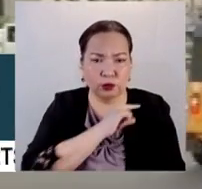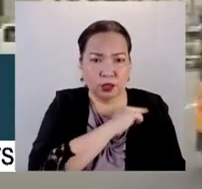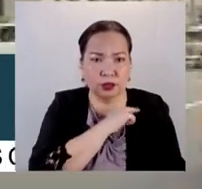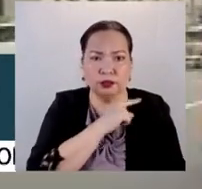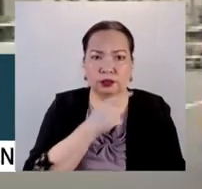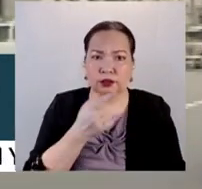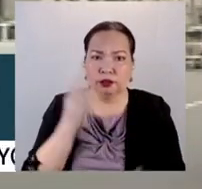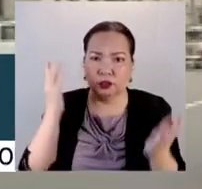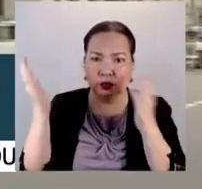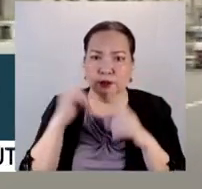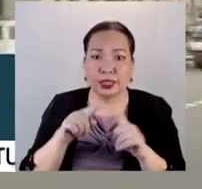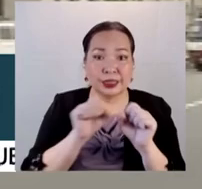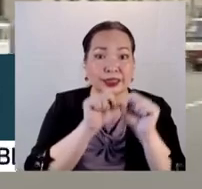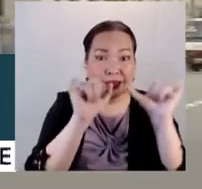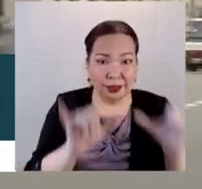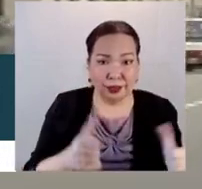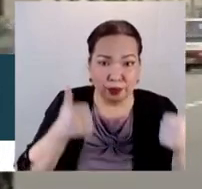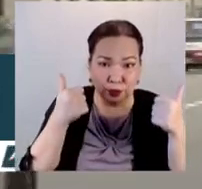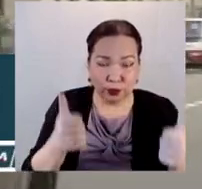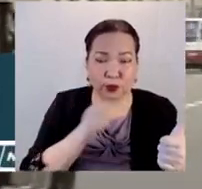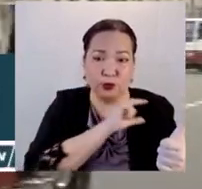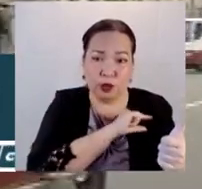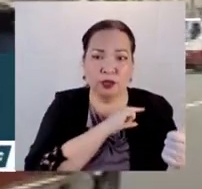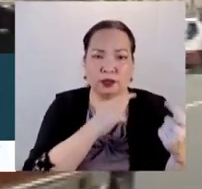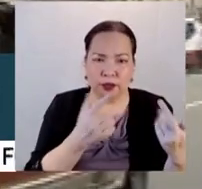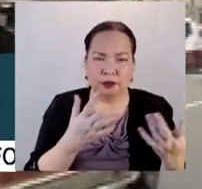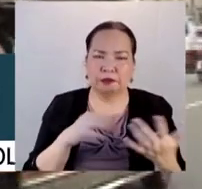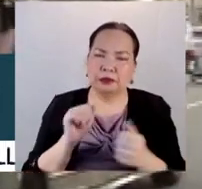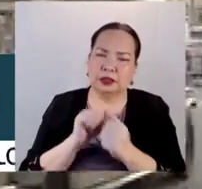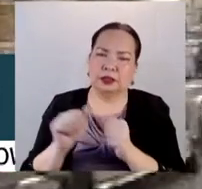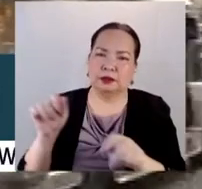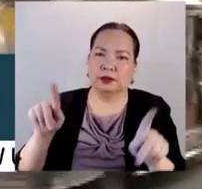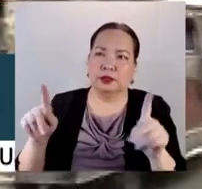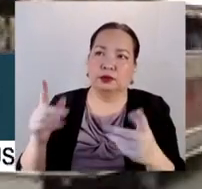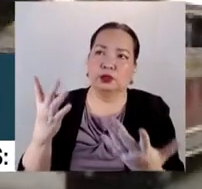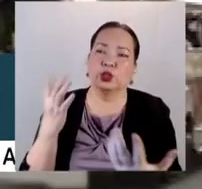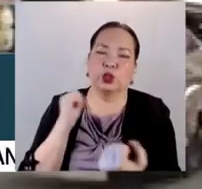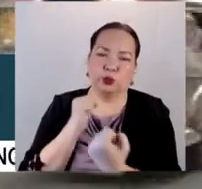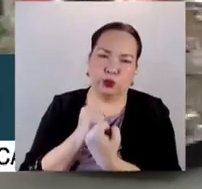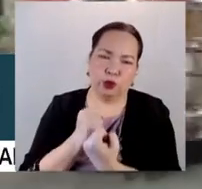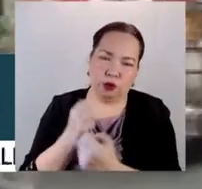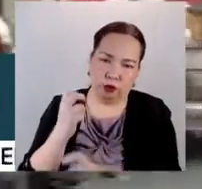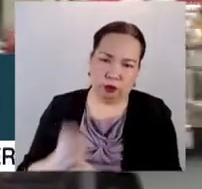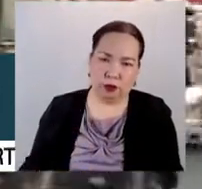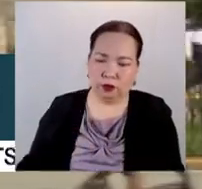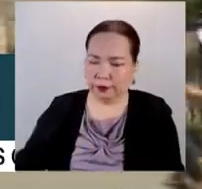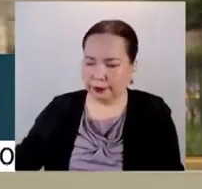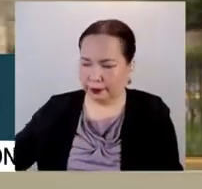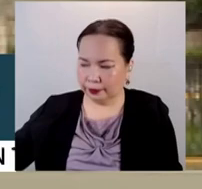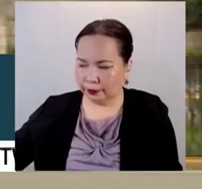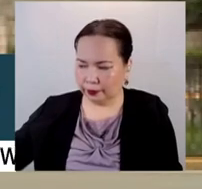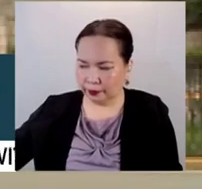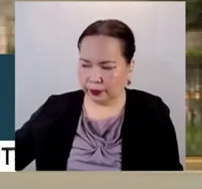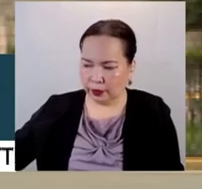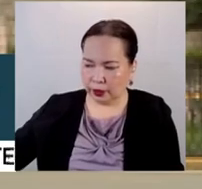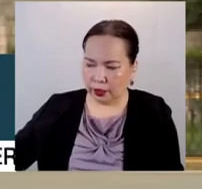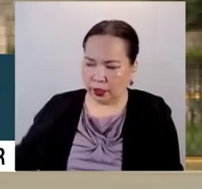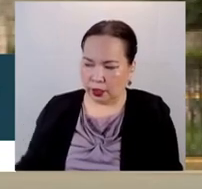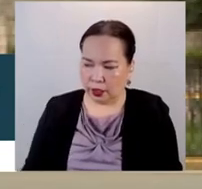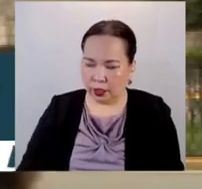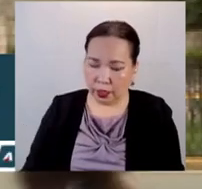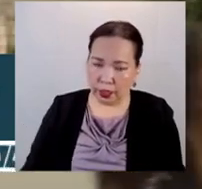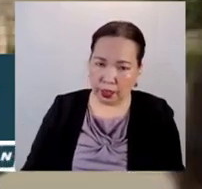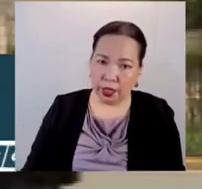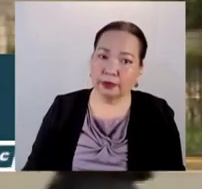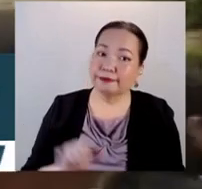putting in place, then we will not be able to get that support from the people and from the entire nation in general. Okay, I want to